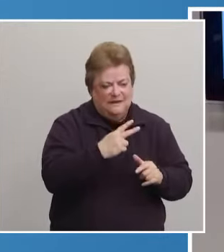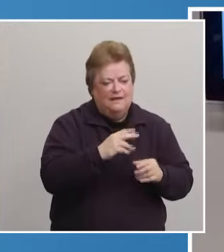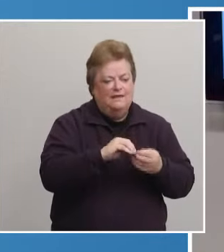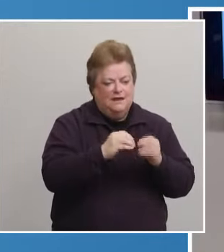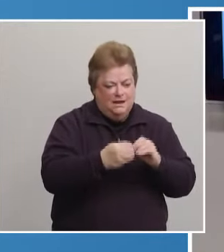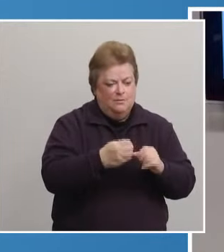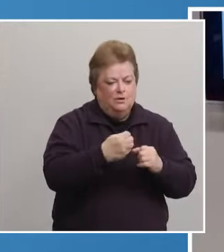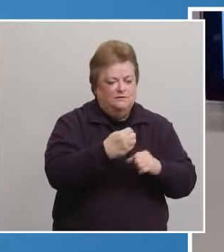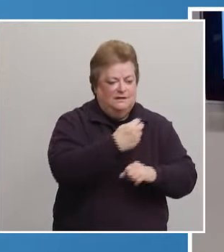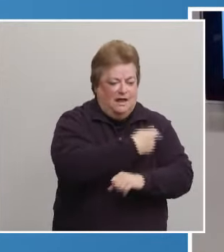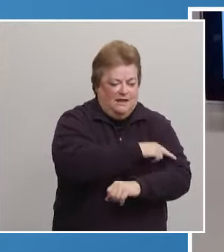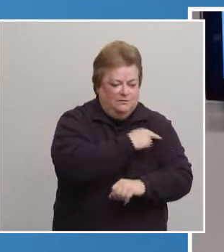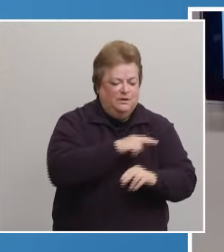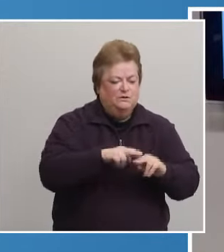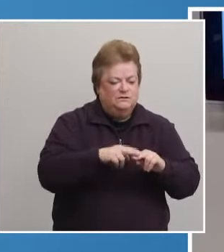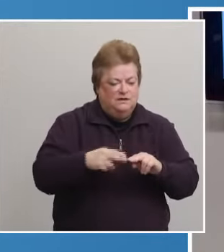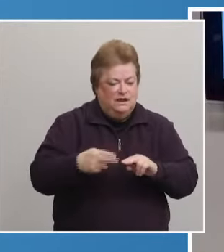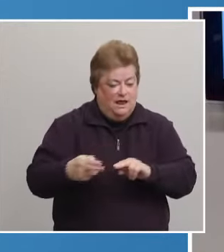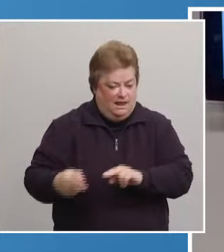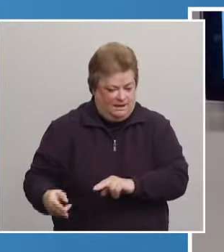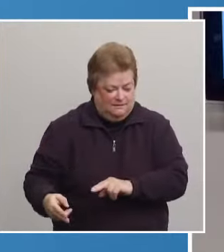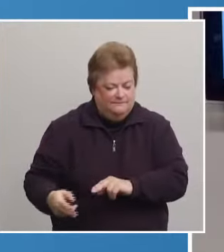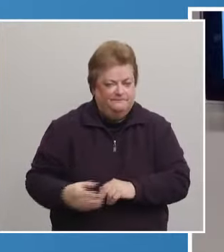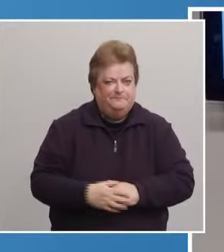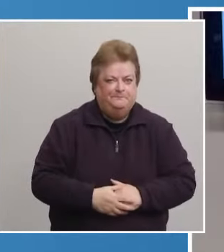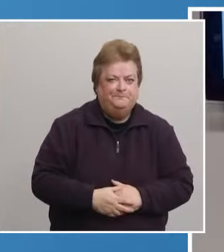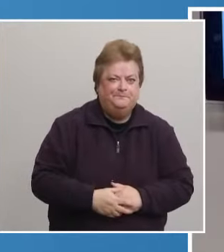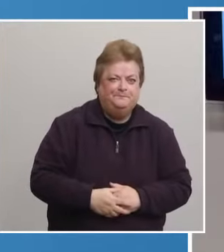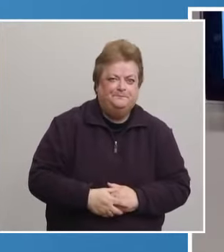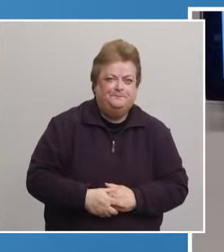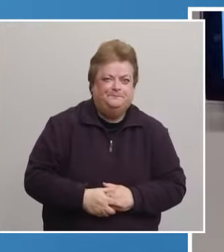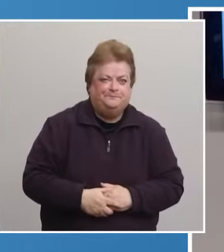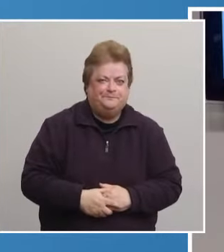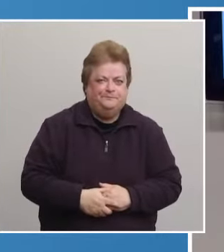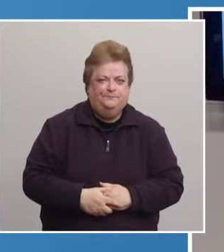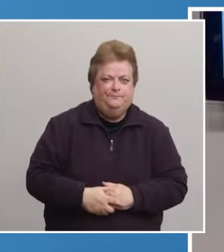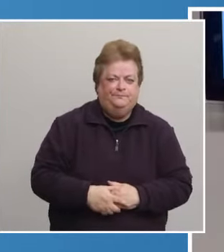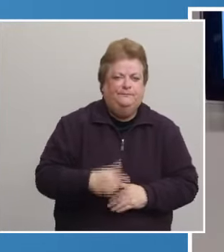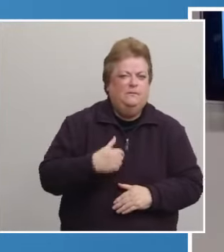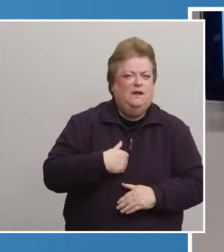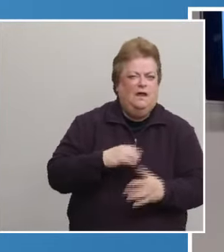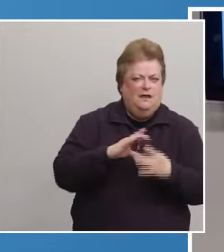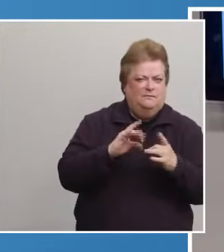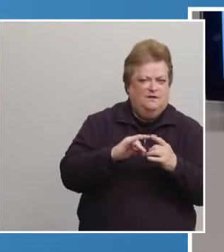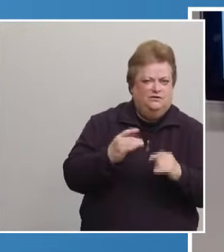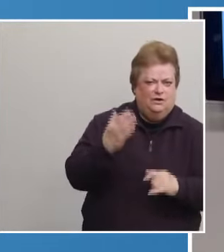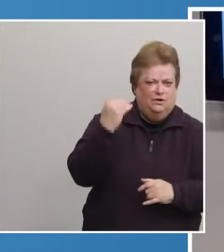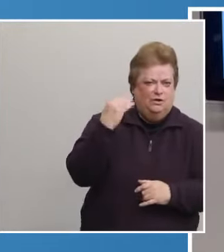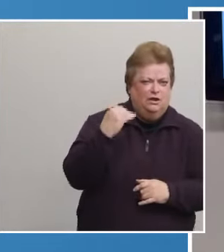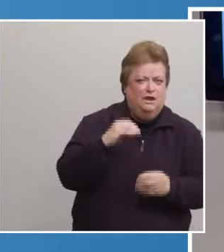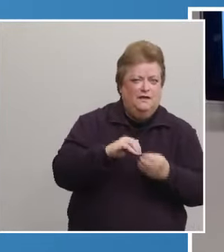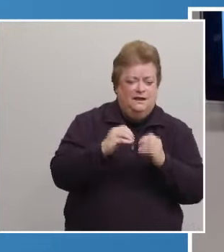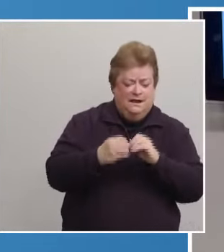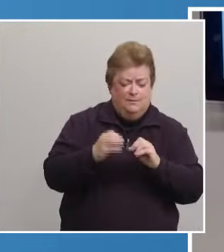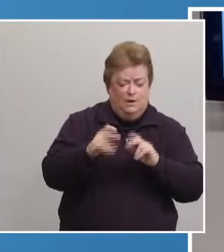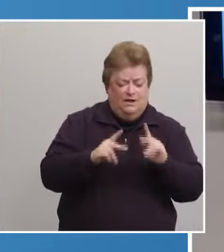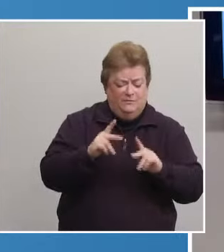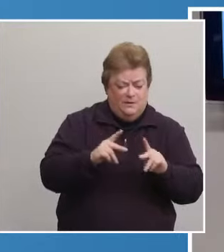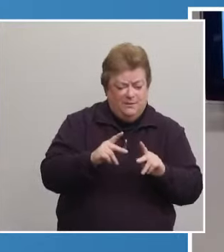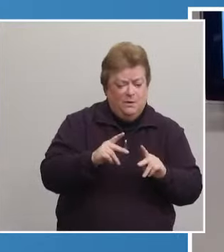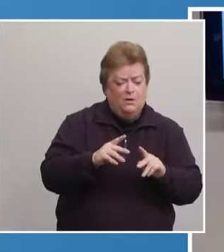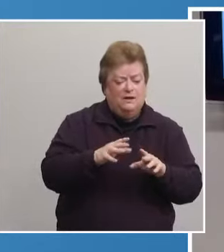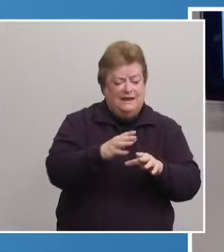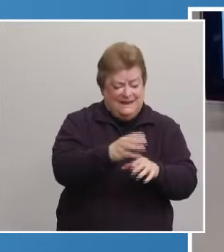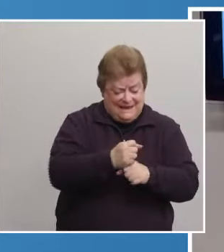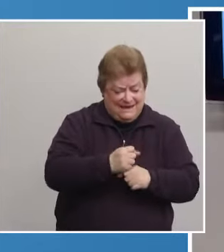hospitalizations due to COVID-19. As I mentioned earlier, the number of people being tested continues